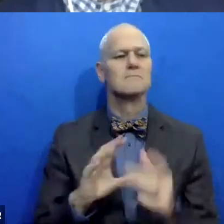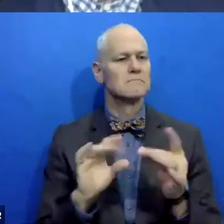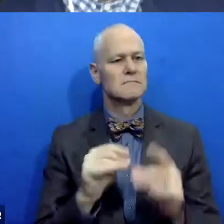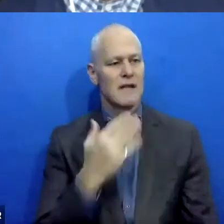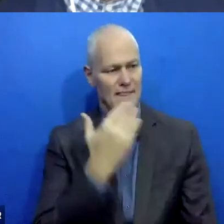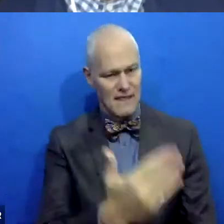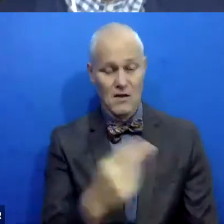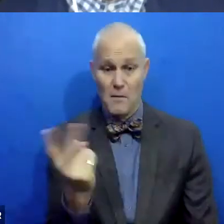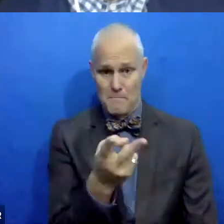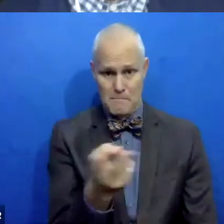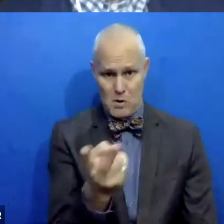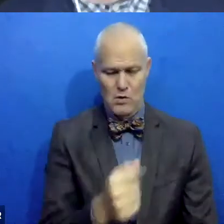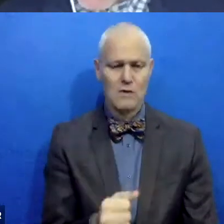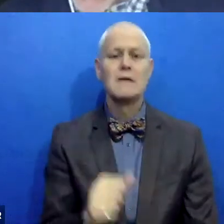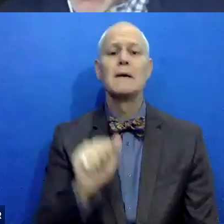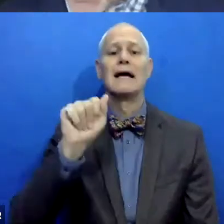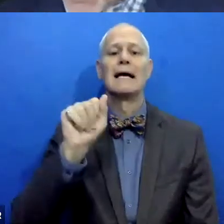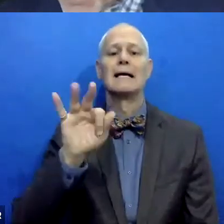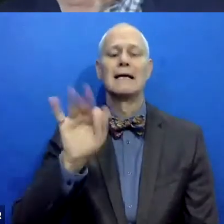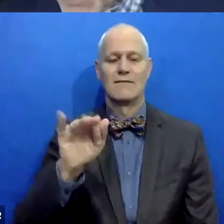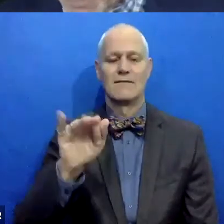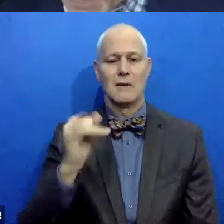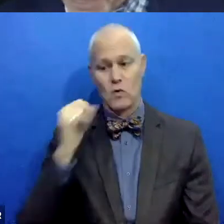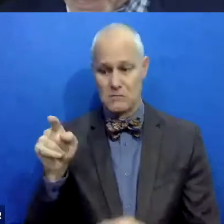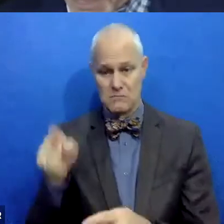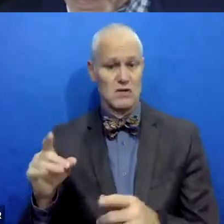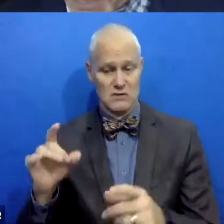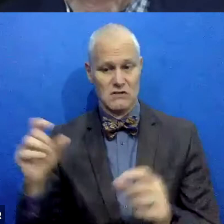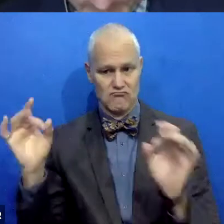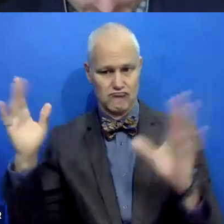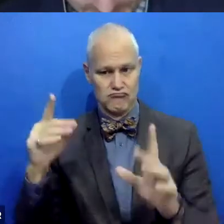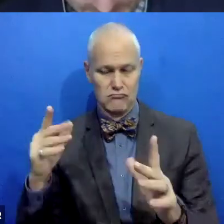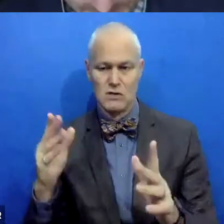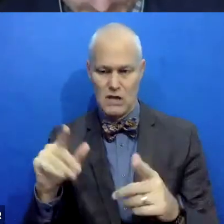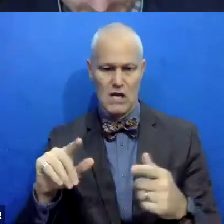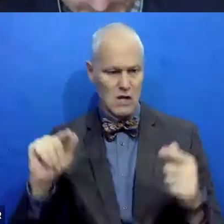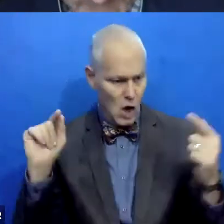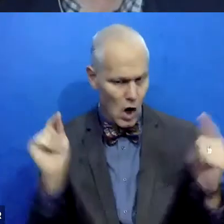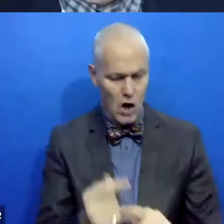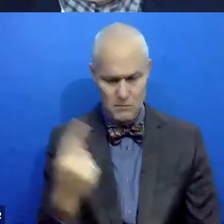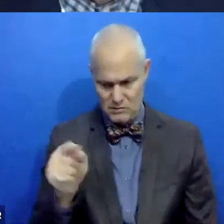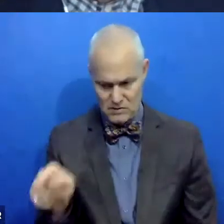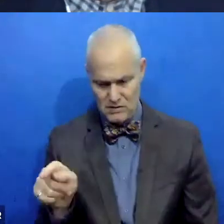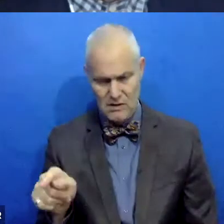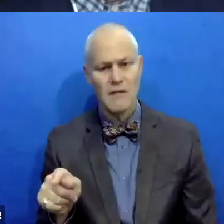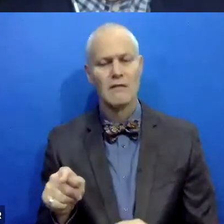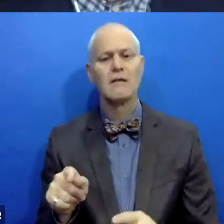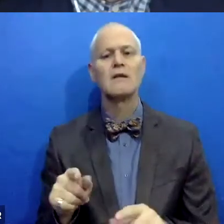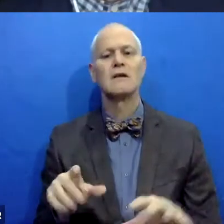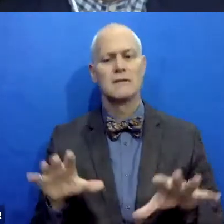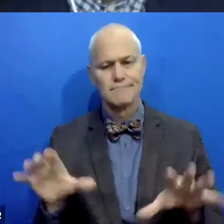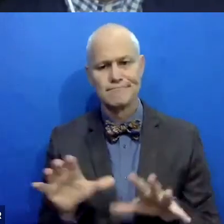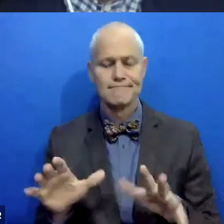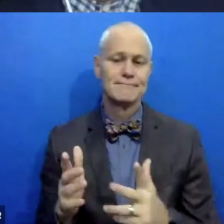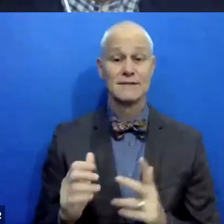so for both of you, what happens if the person who caused harm, uh, does perform so to speak and gets into